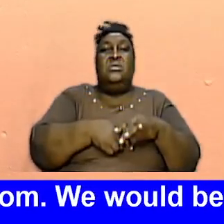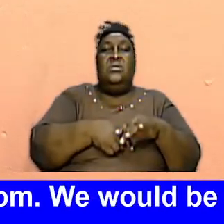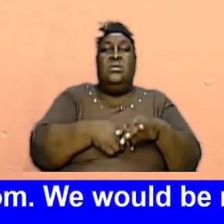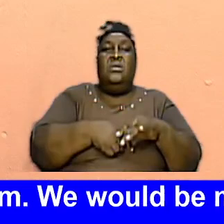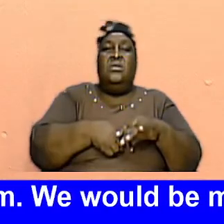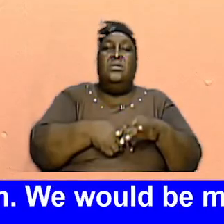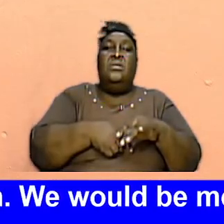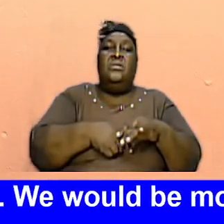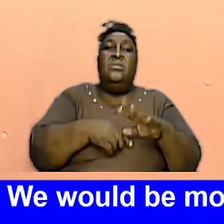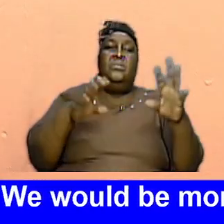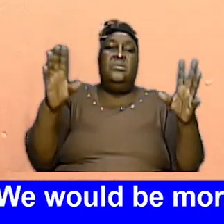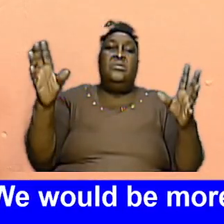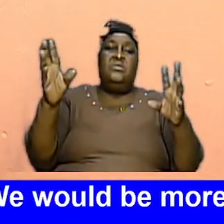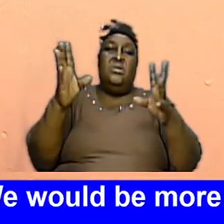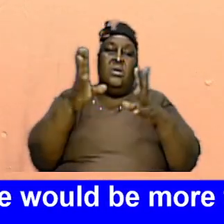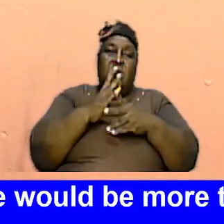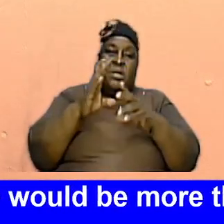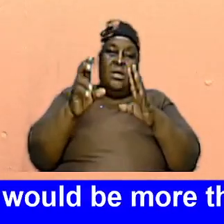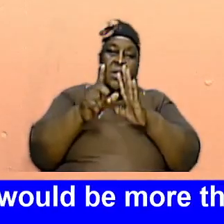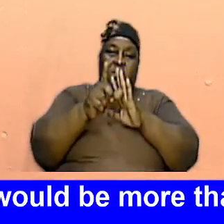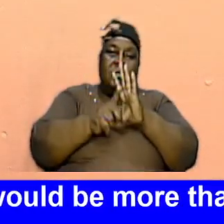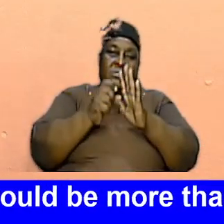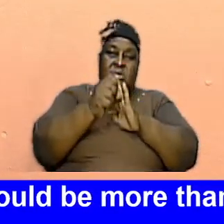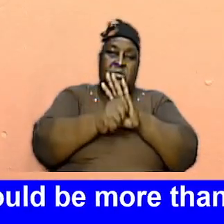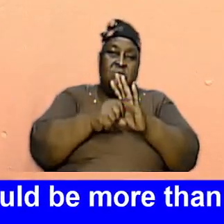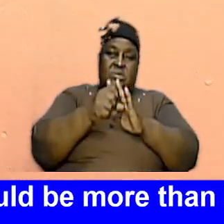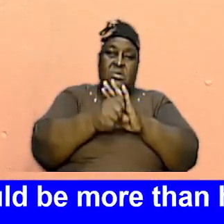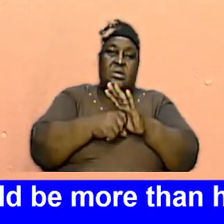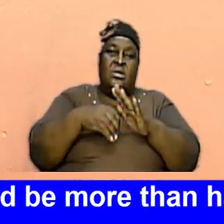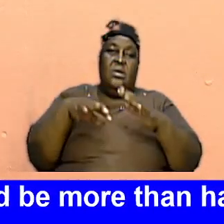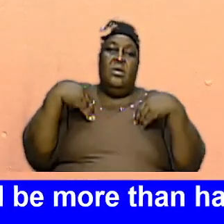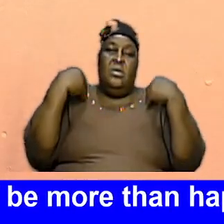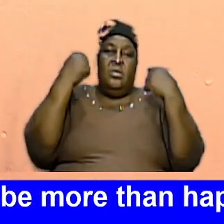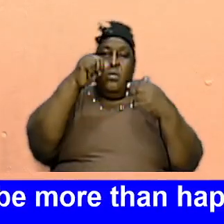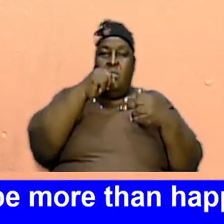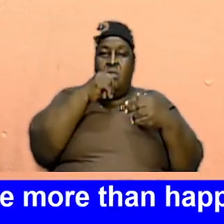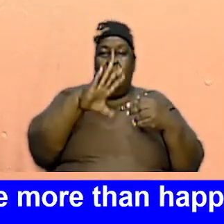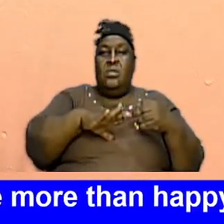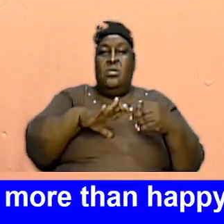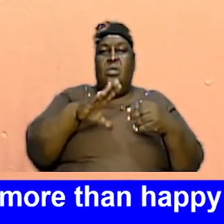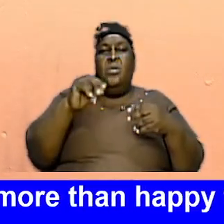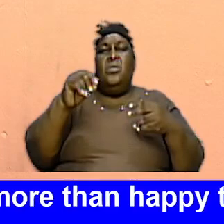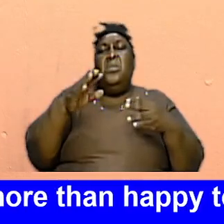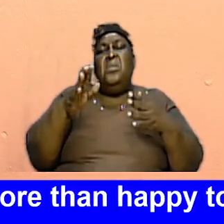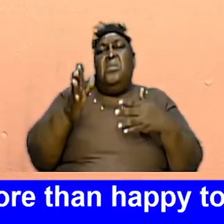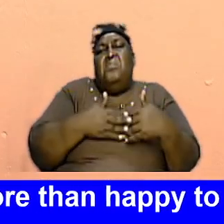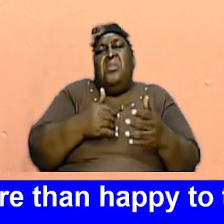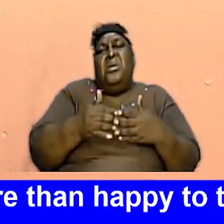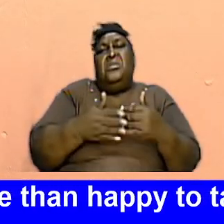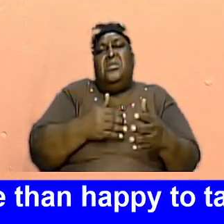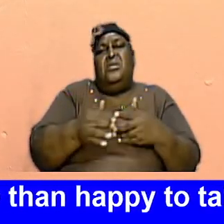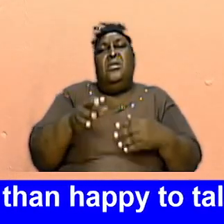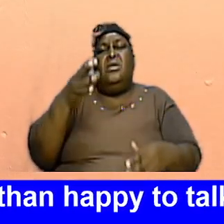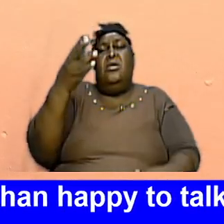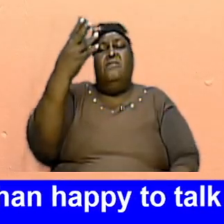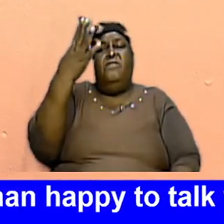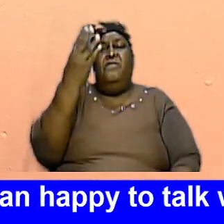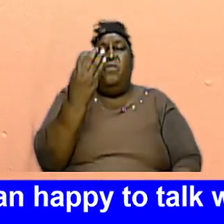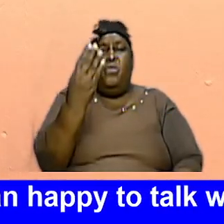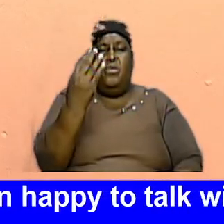Is A Session That Is Going To Be There For The Young Ladies And It Does Not Matter From You Are About 14